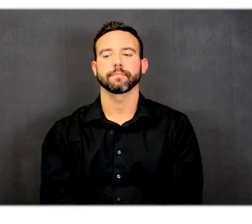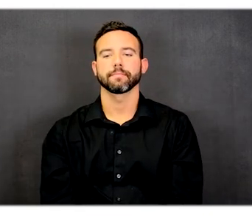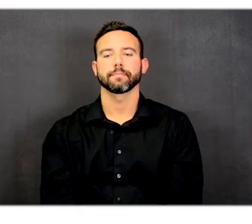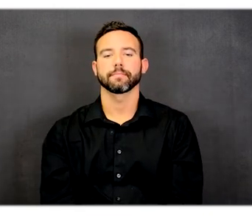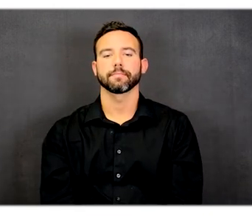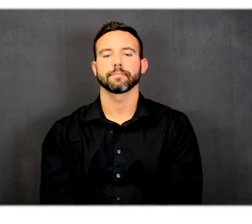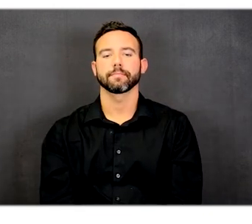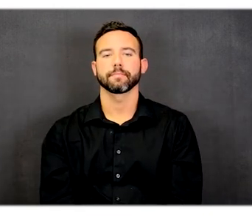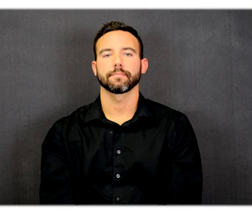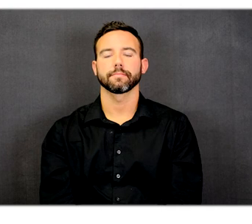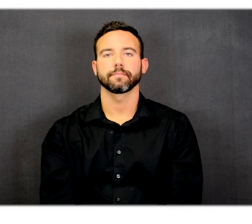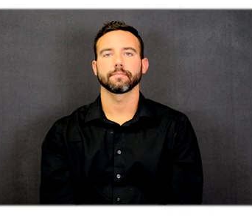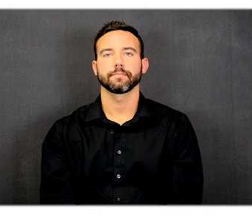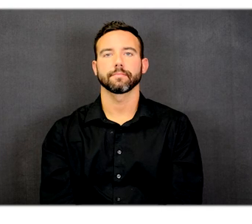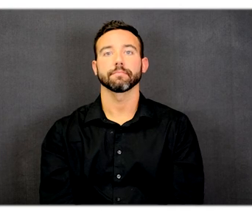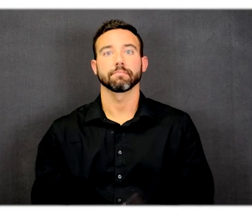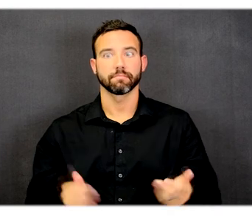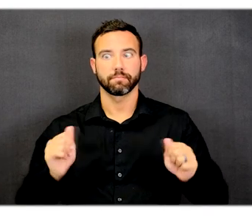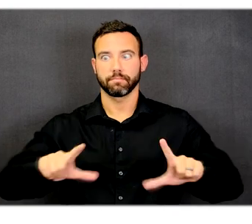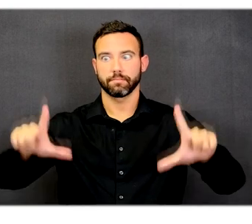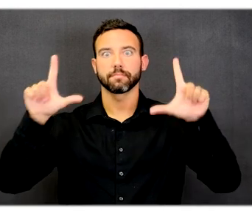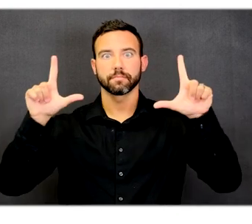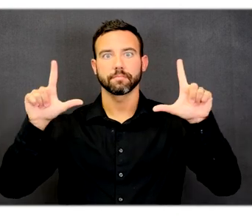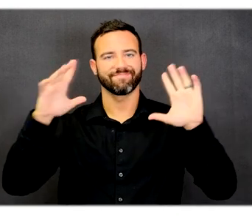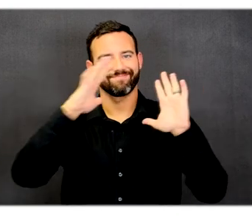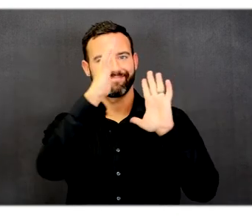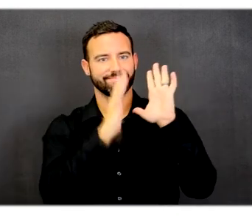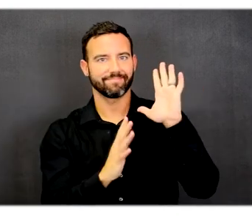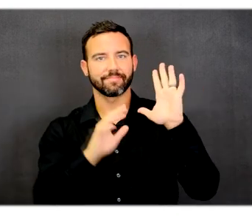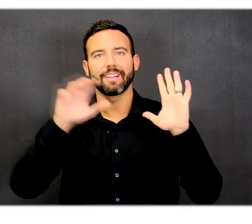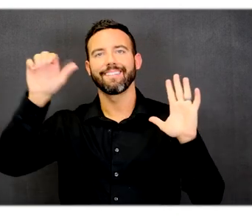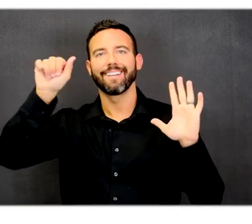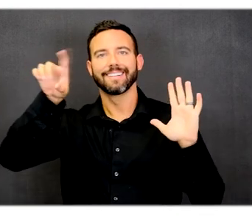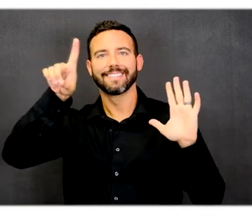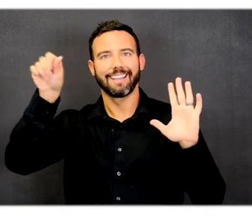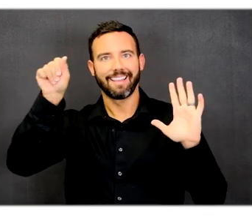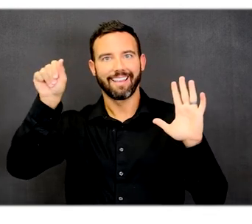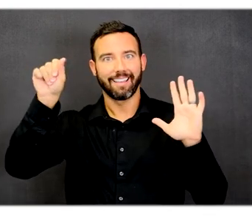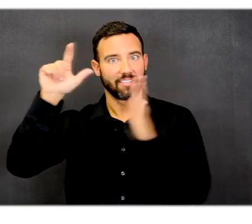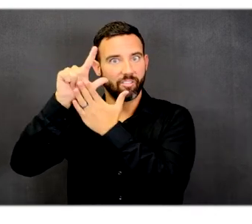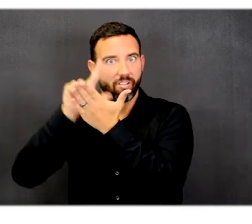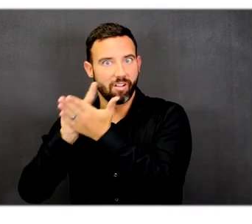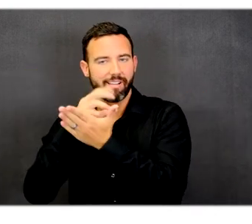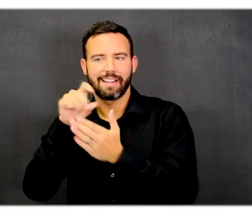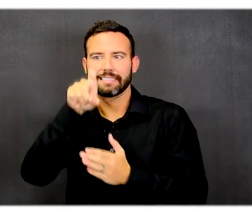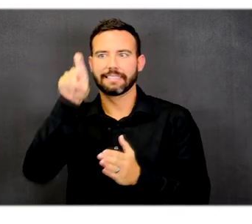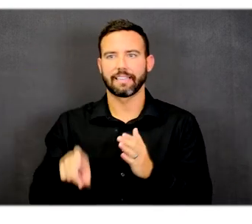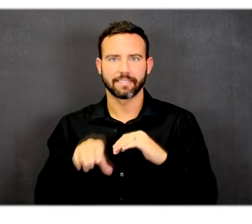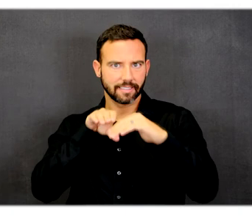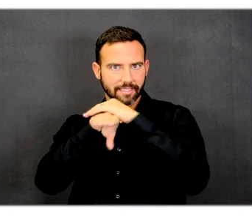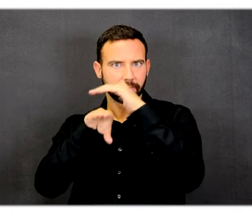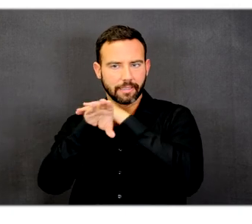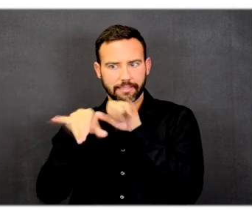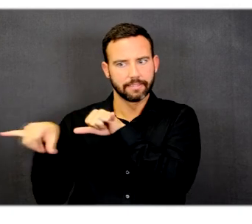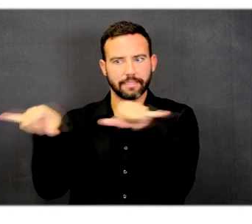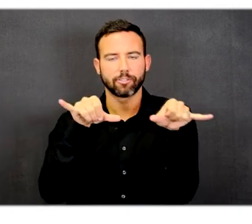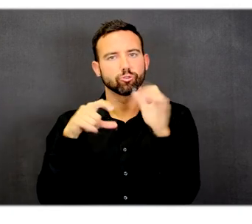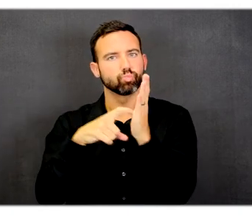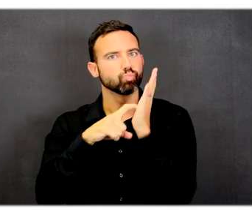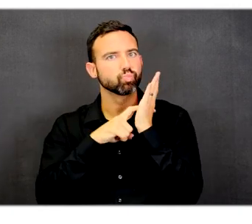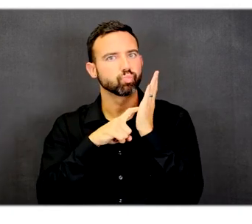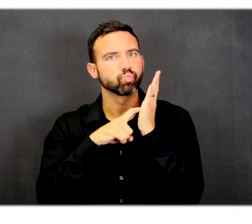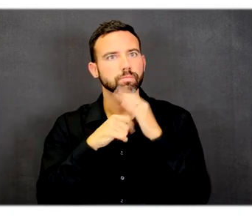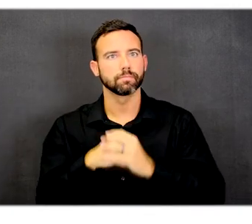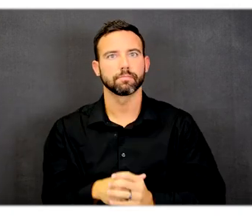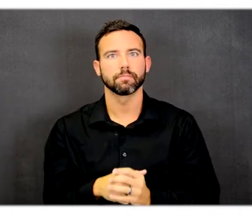The graphics on this slide are required by the ADA and Texas Accessibility Standards. There are